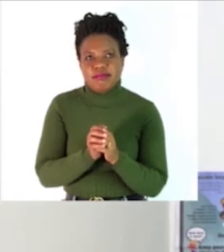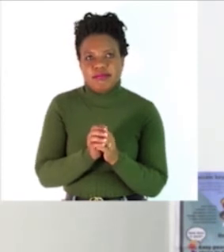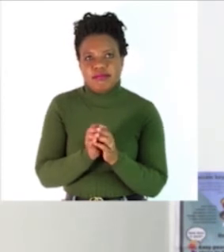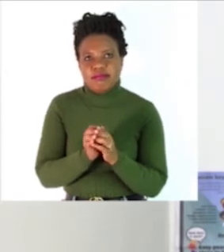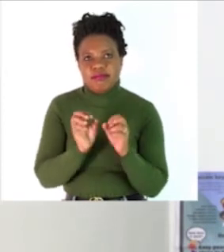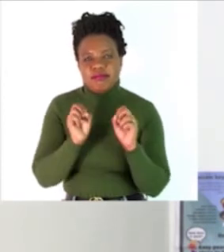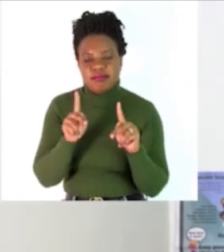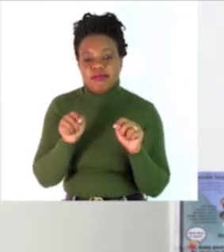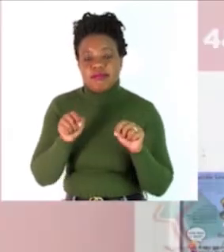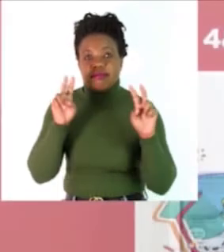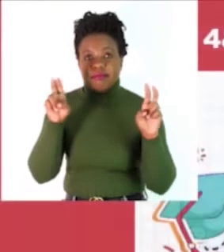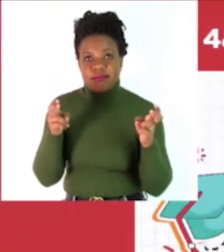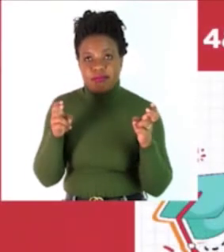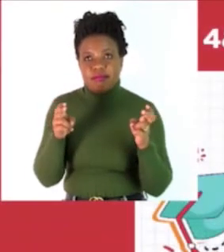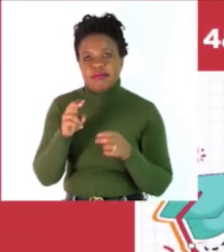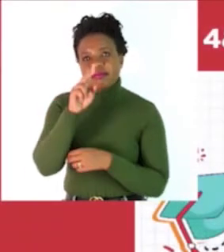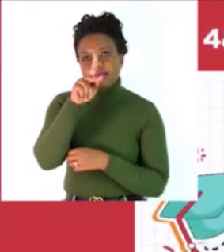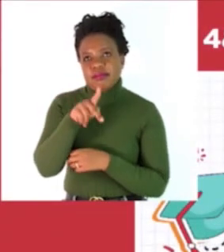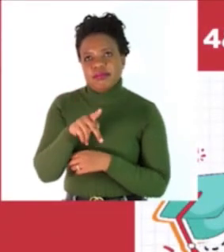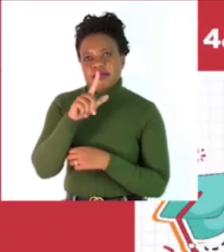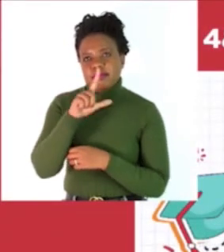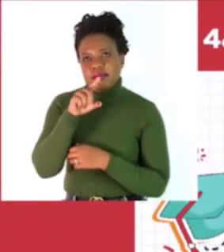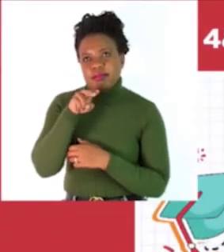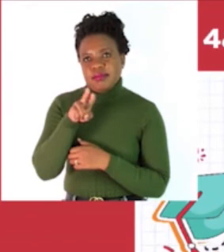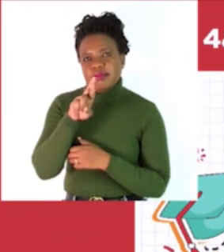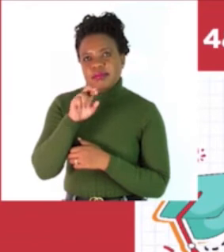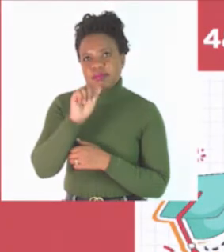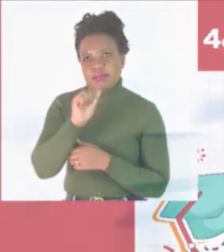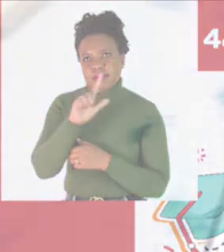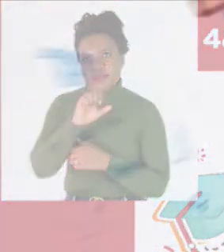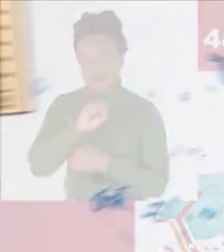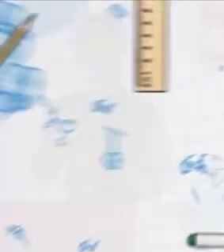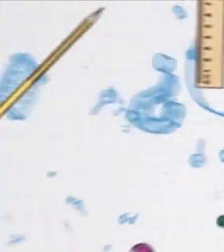right today's lesson is on plurals